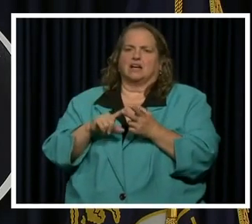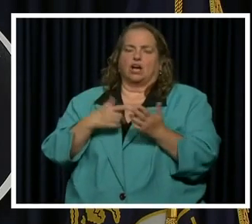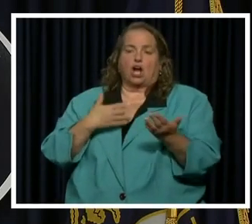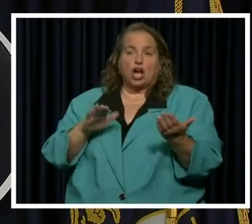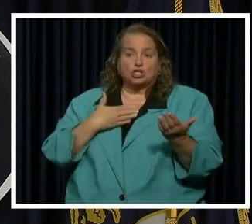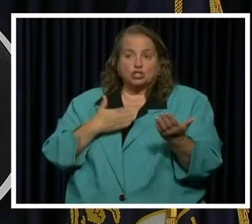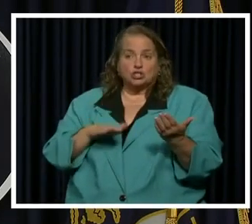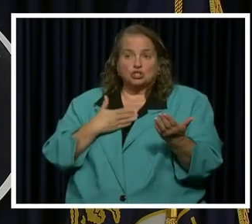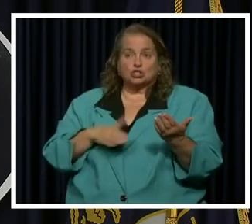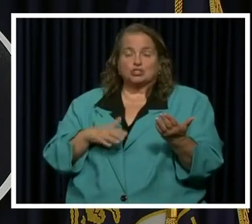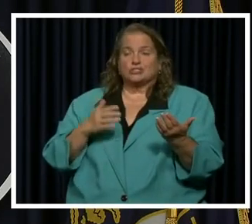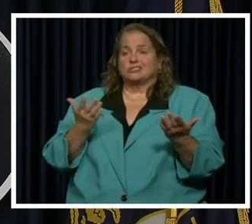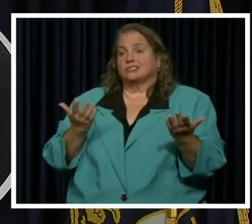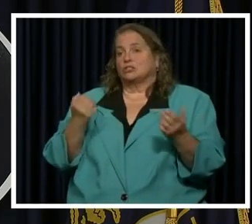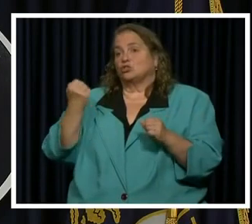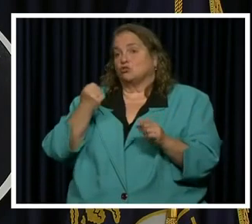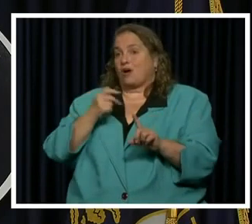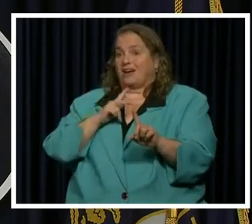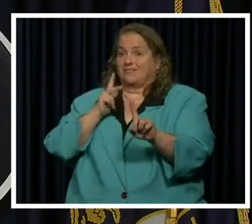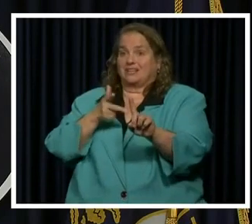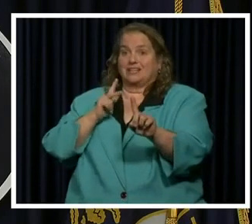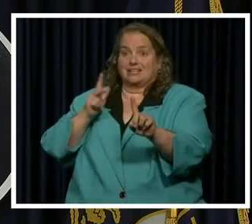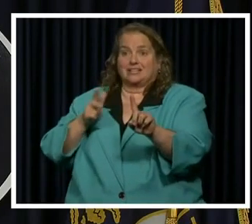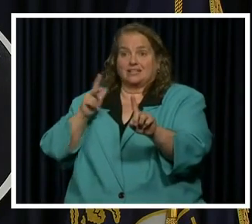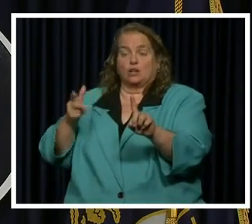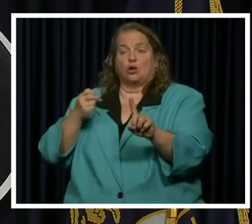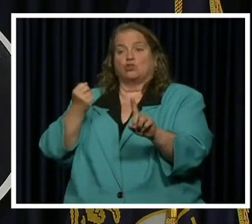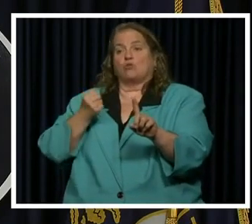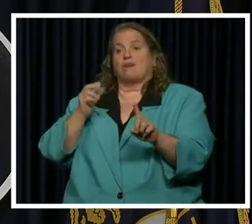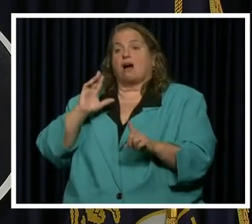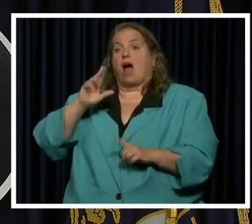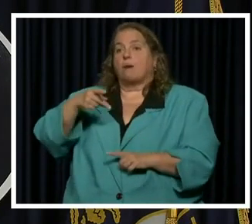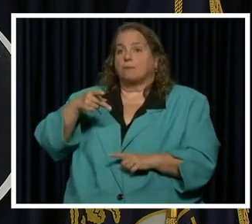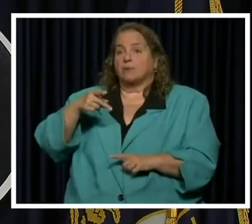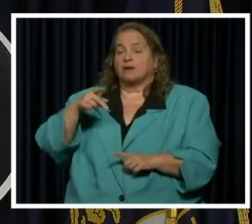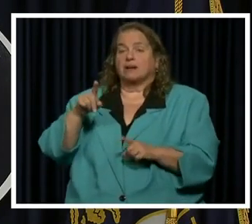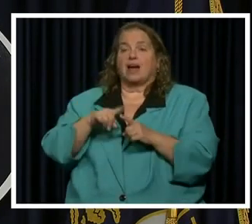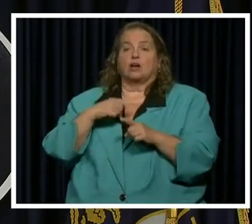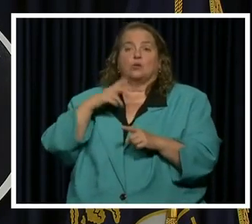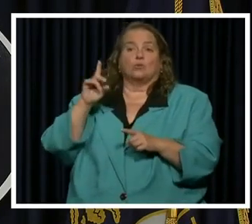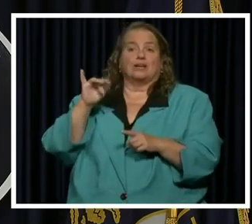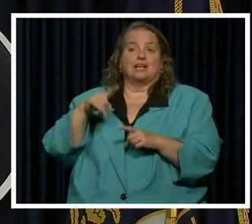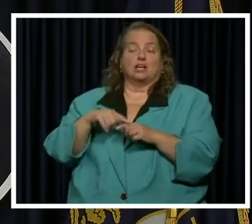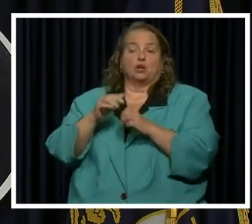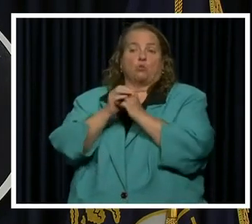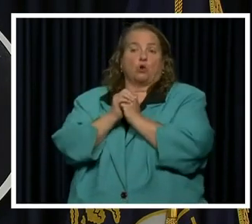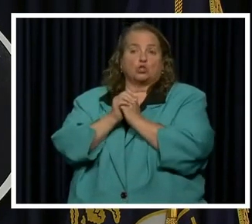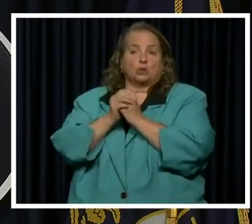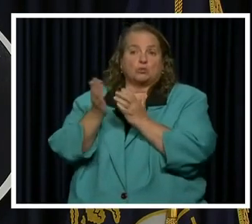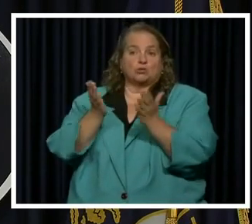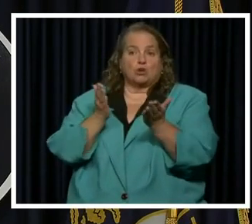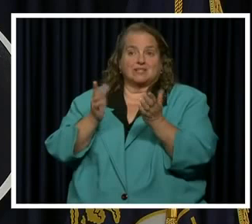You can do the drive in and drive up like we have done in worship services before recent